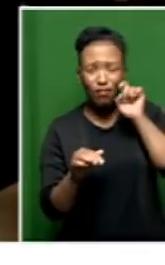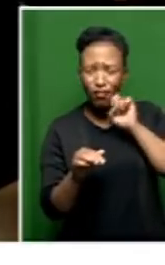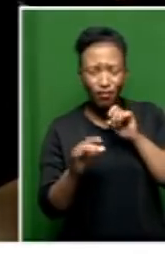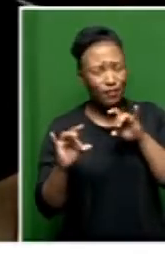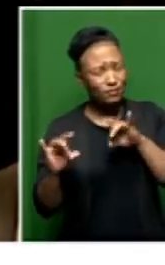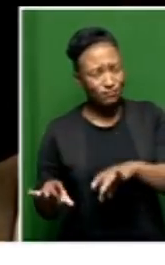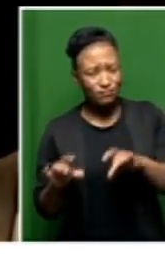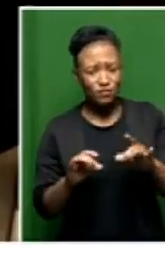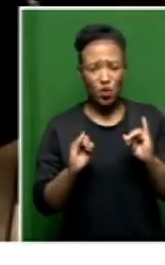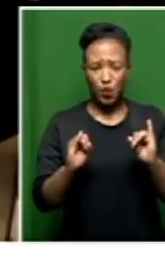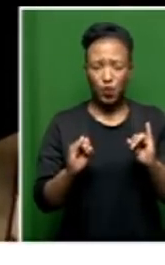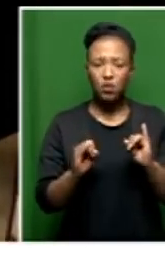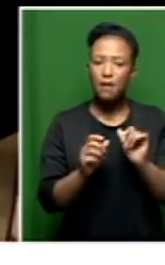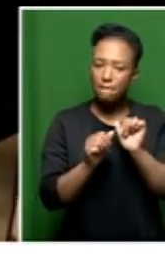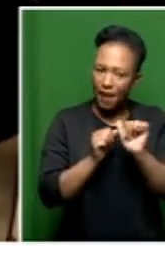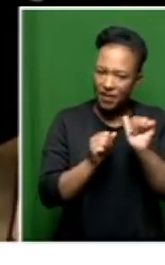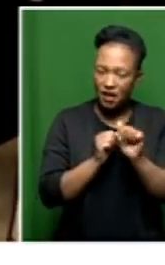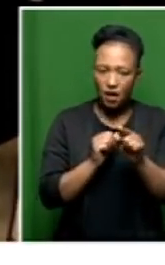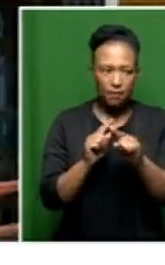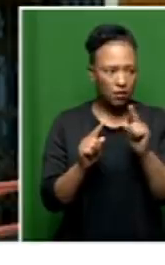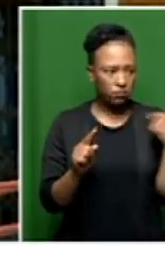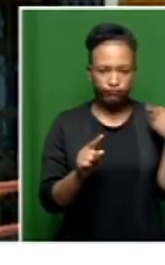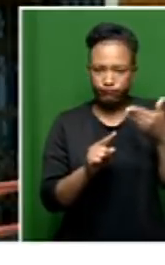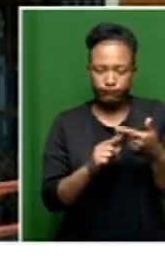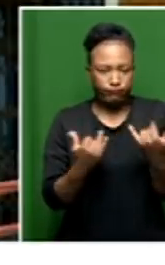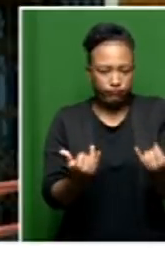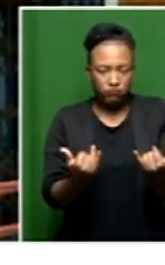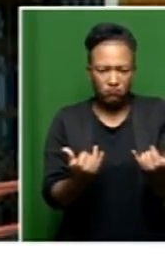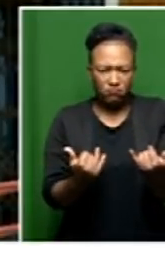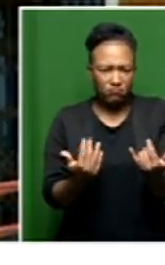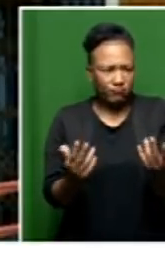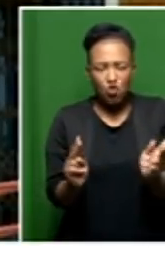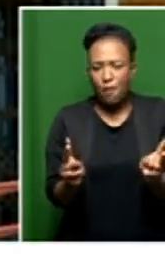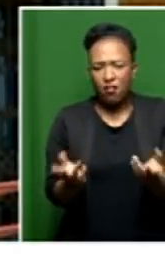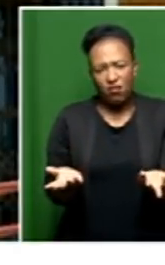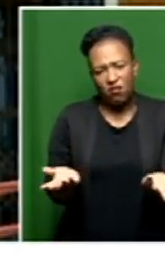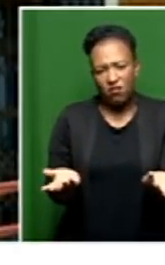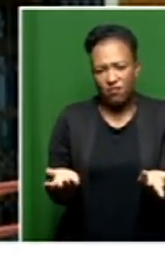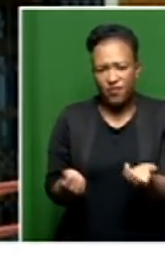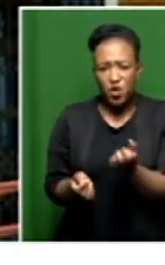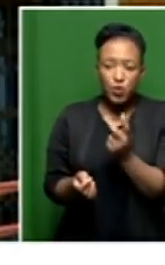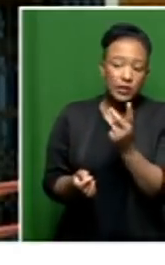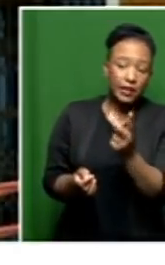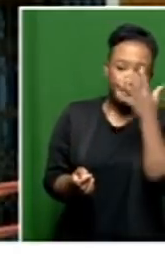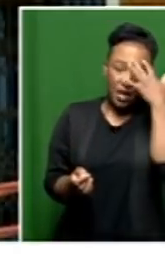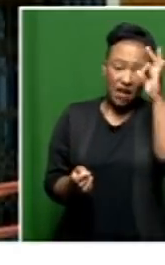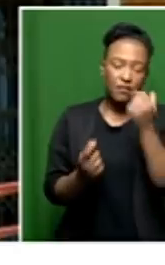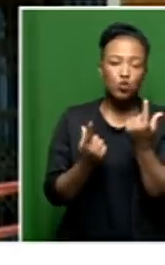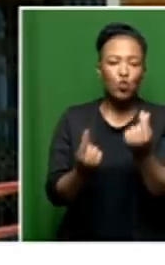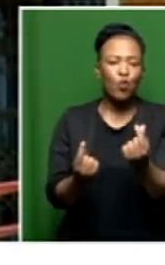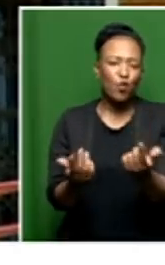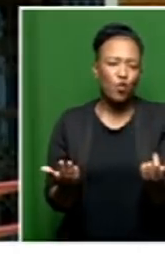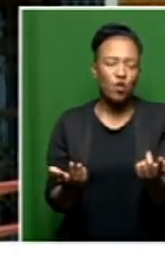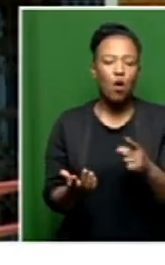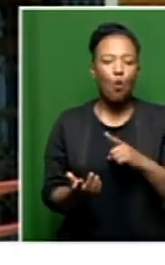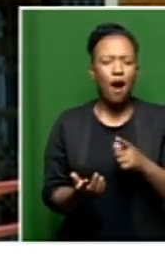living conditions of Abantabatala better. But till today, I think now it's a norm that we see what our government is doing. It's a trend